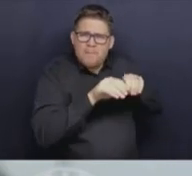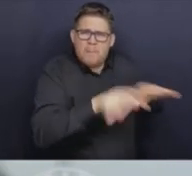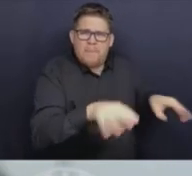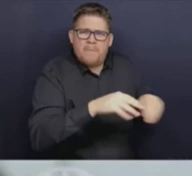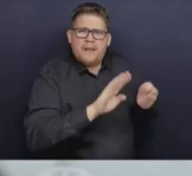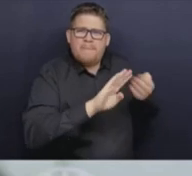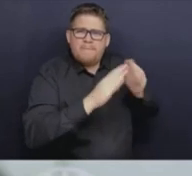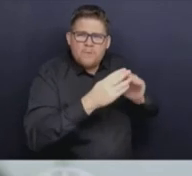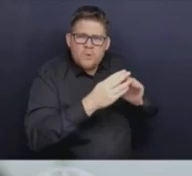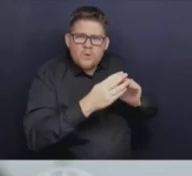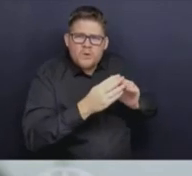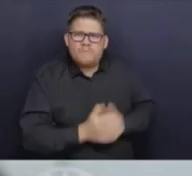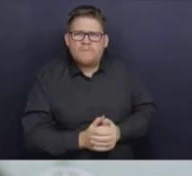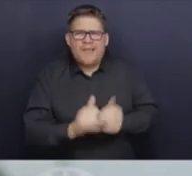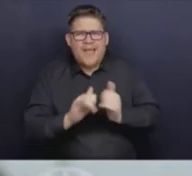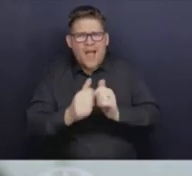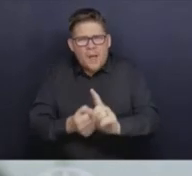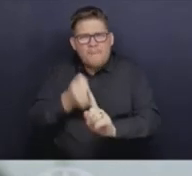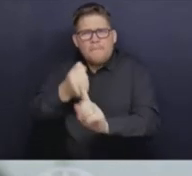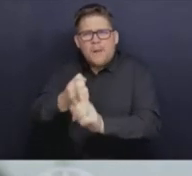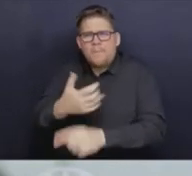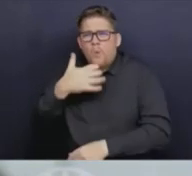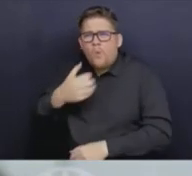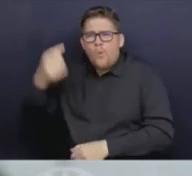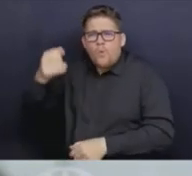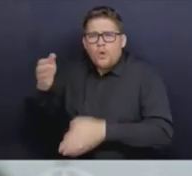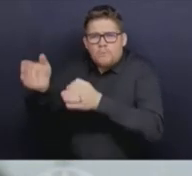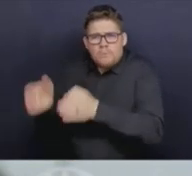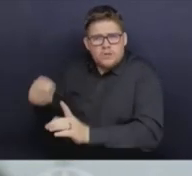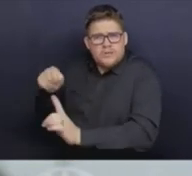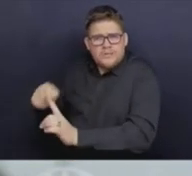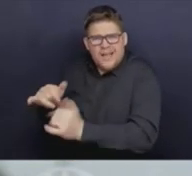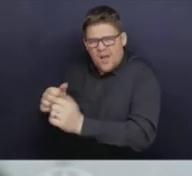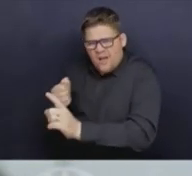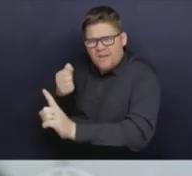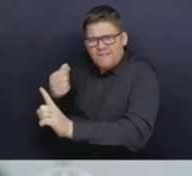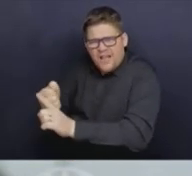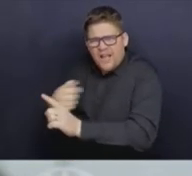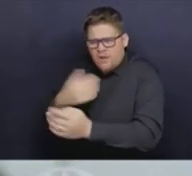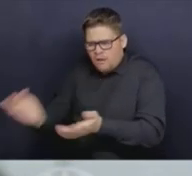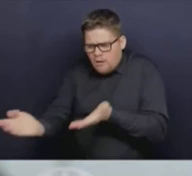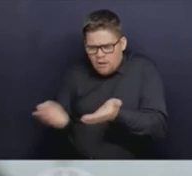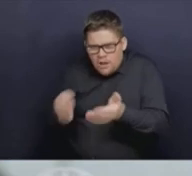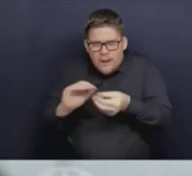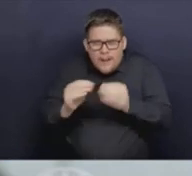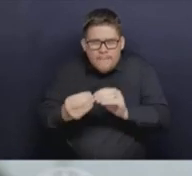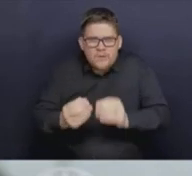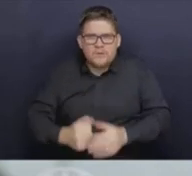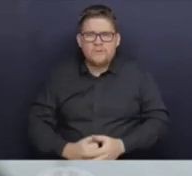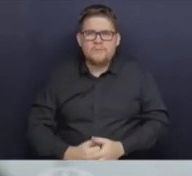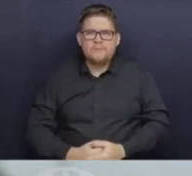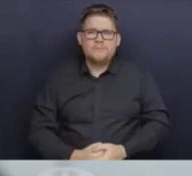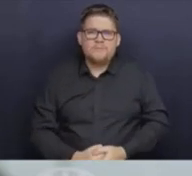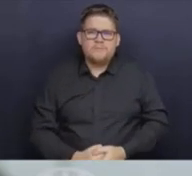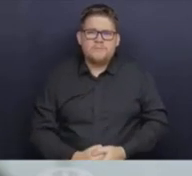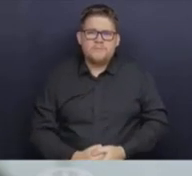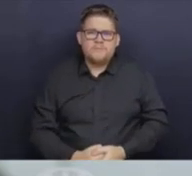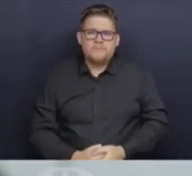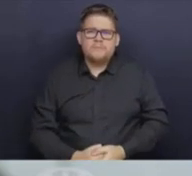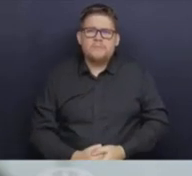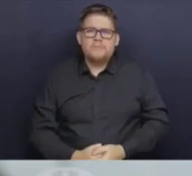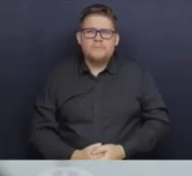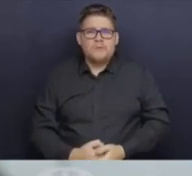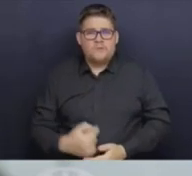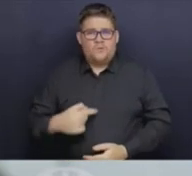settings. We also have a well-established what we call Sentinel Provider Surveillance Network. And so the